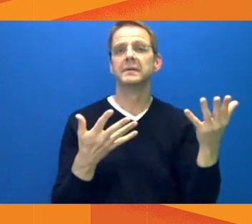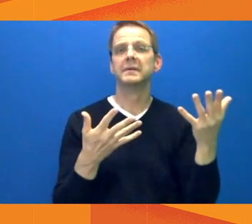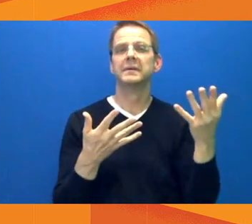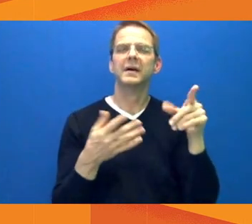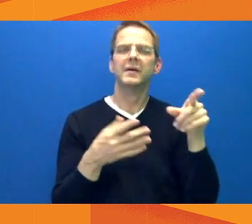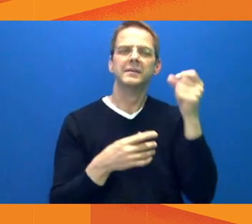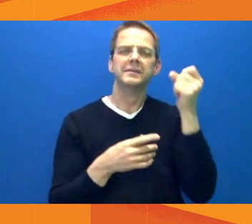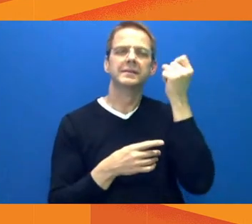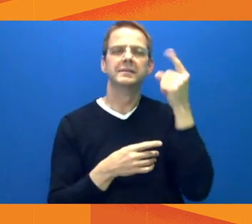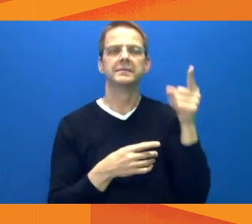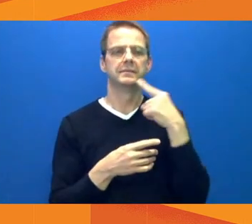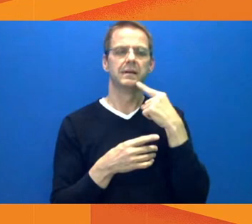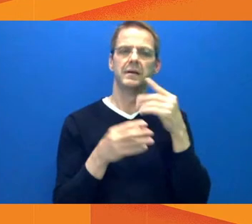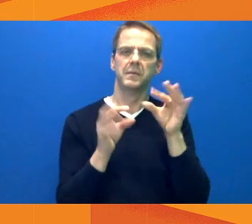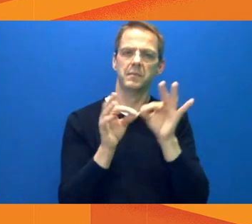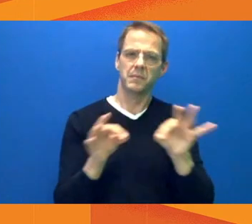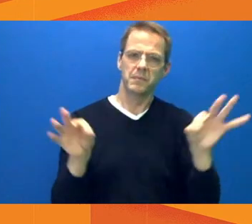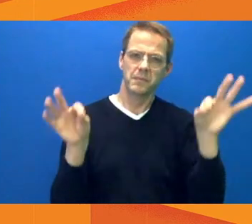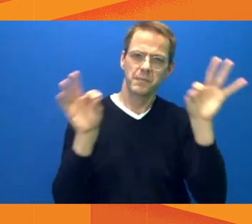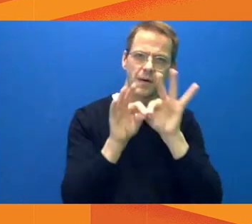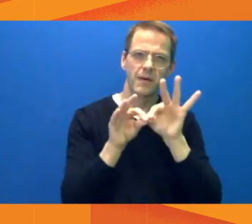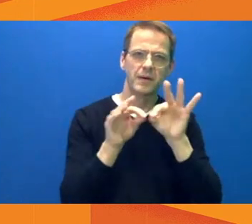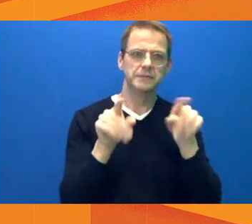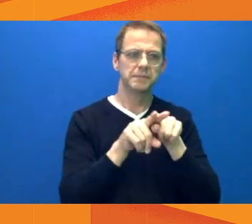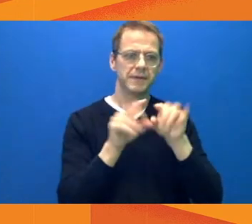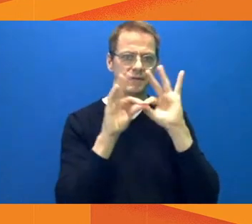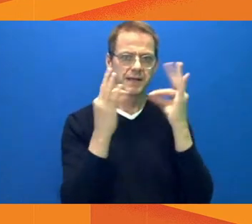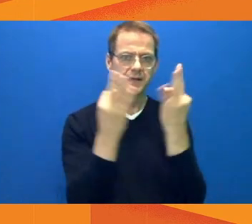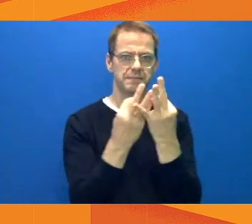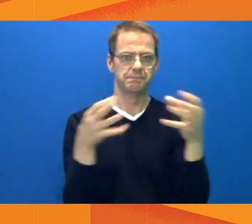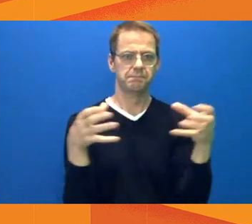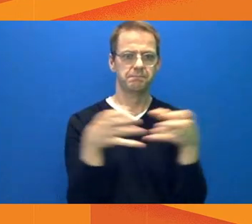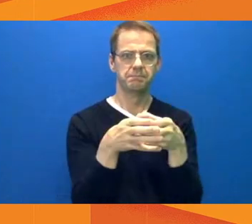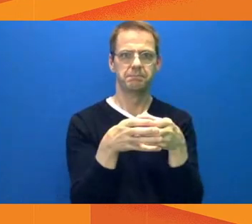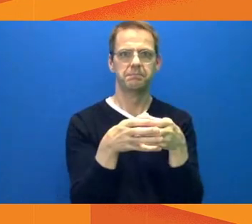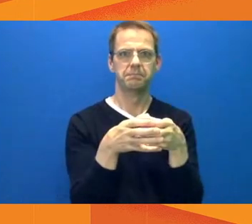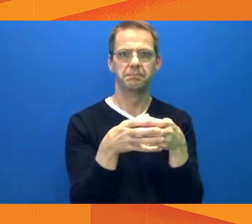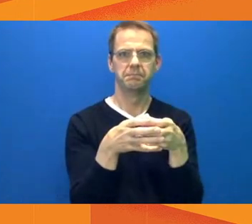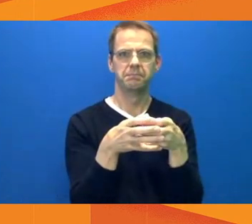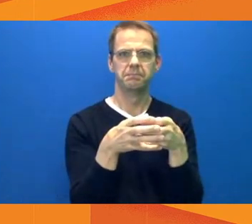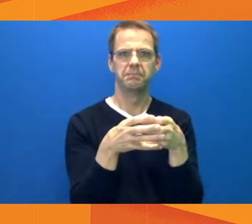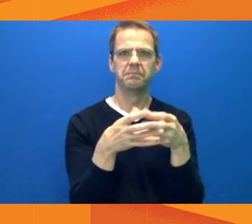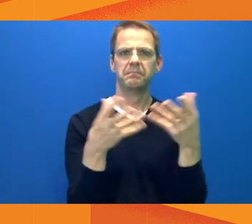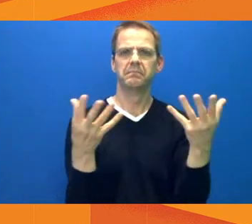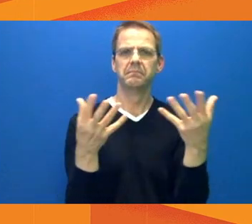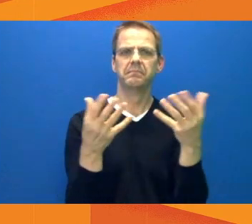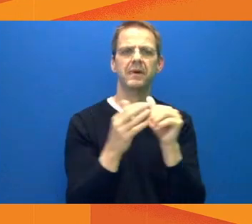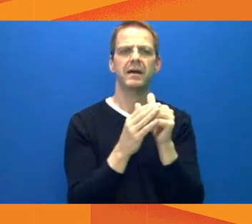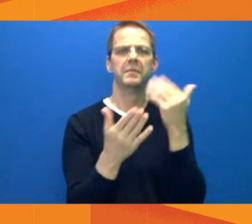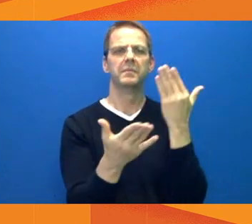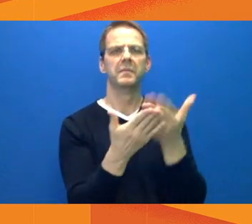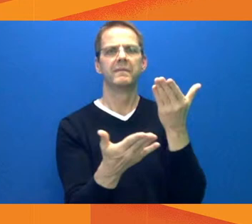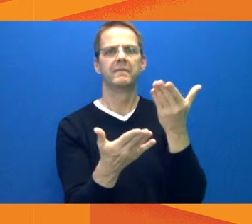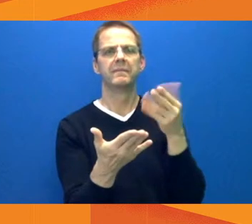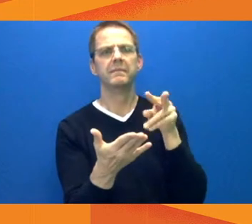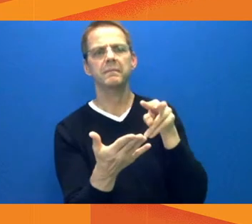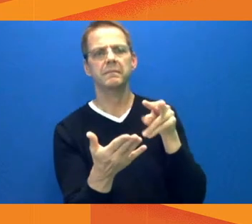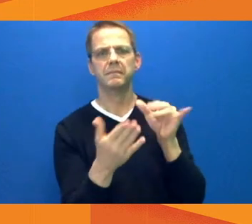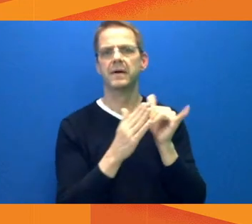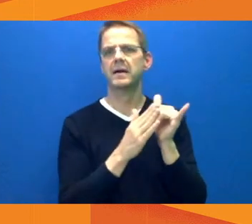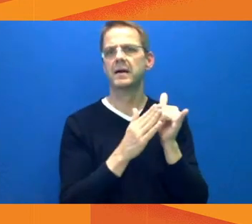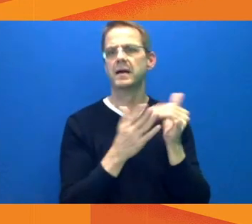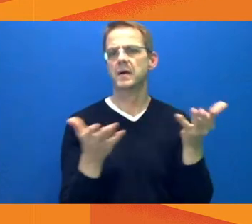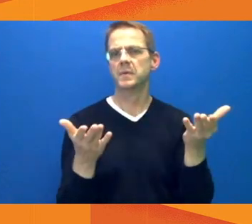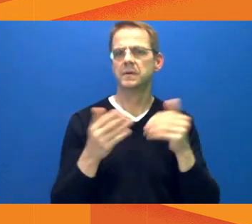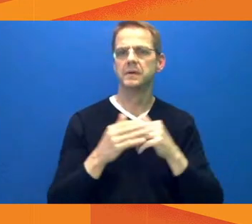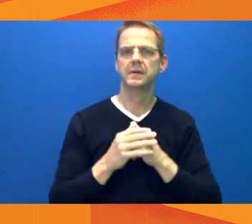really going to be a trust and verify model. We have a very proactive health safety compliance team made up of